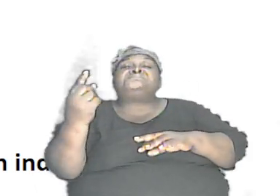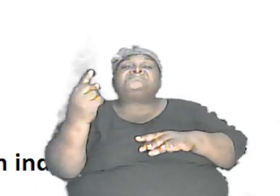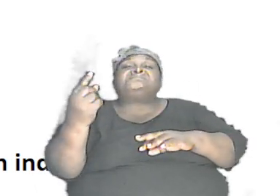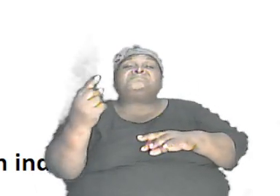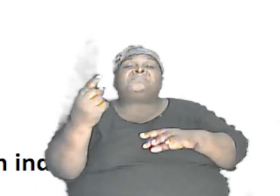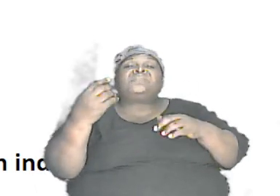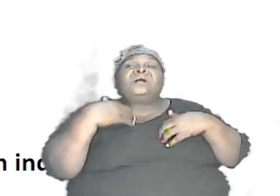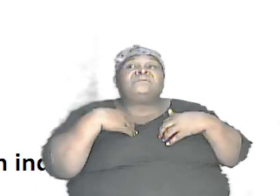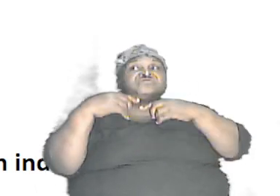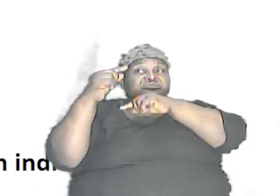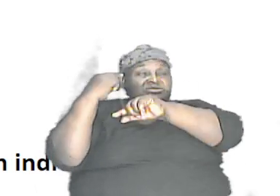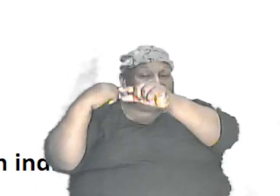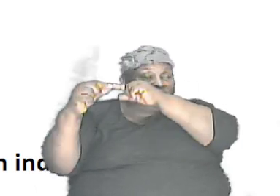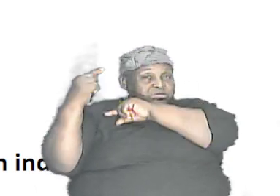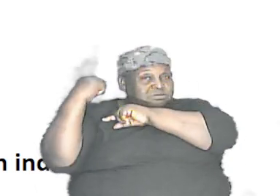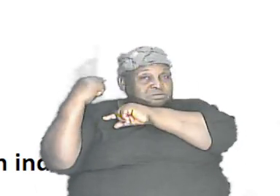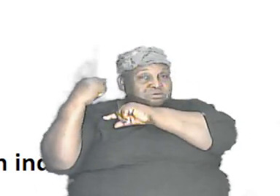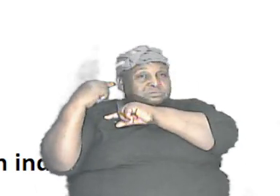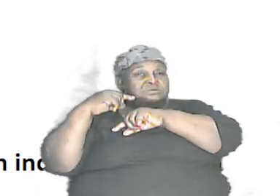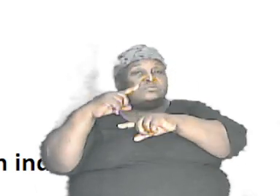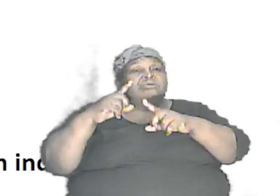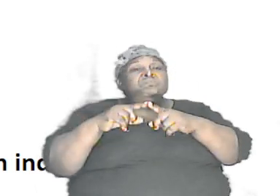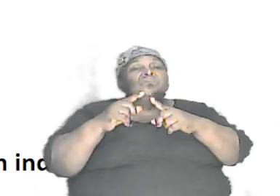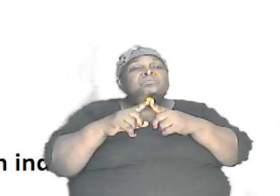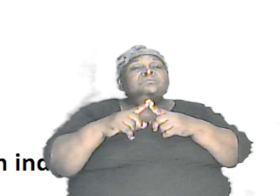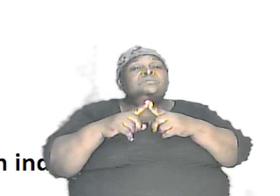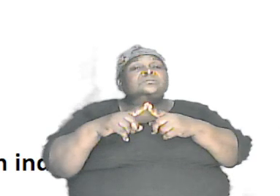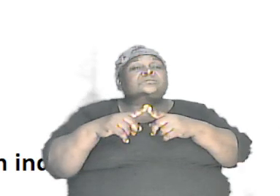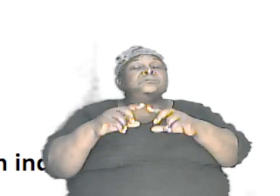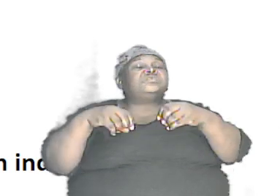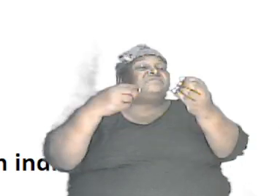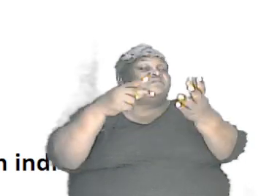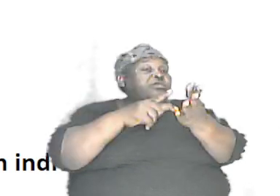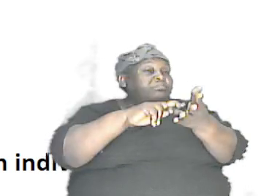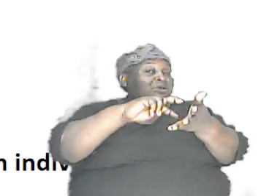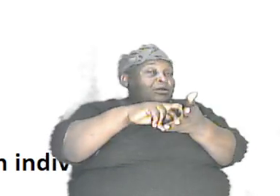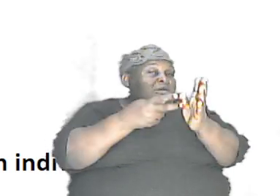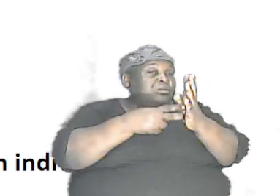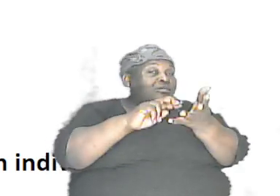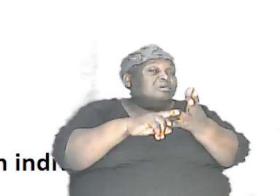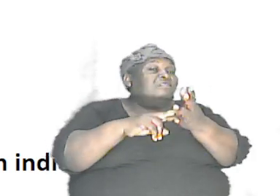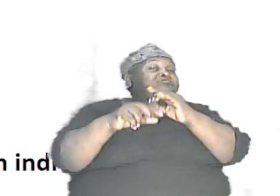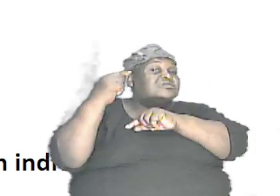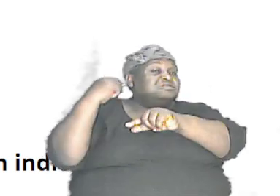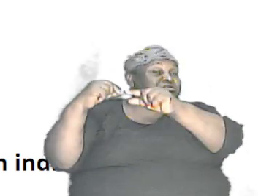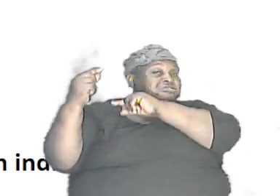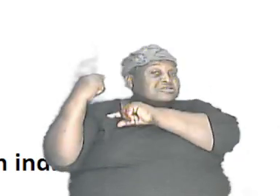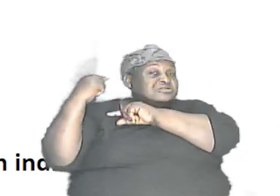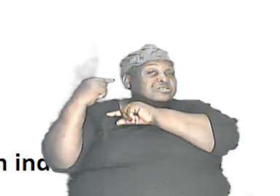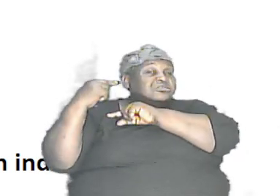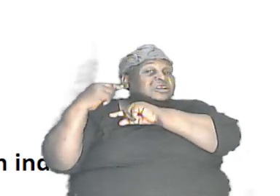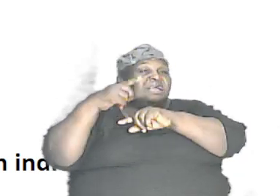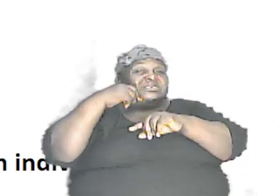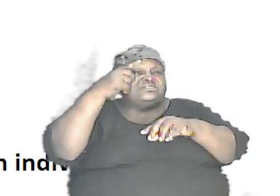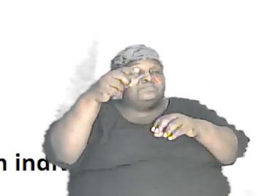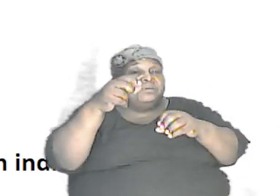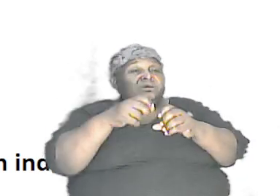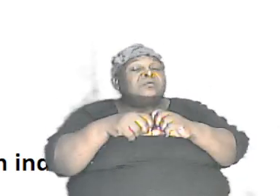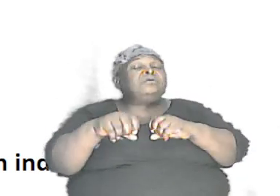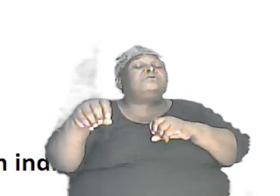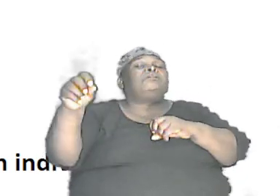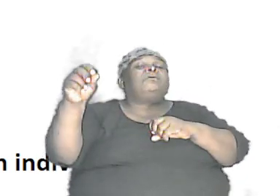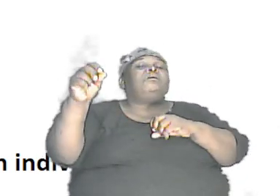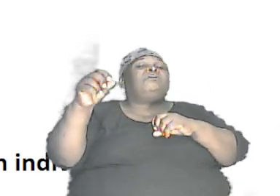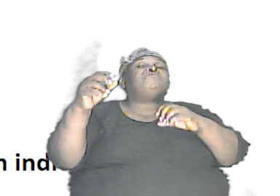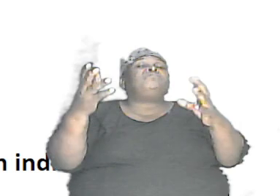has genes when we gave the definition of genetics we and we spoke of the convention